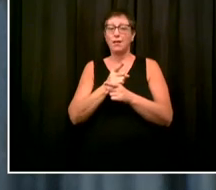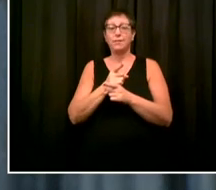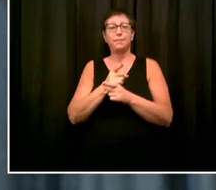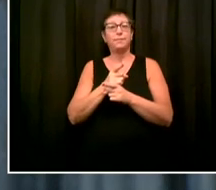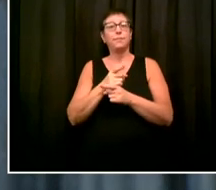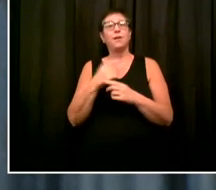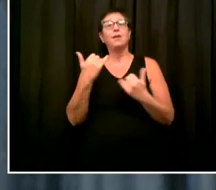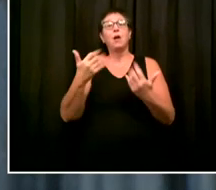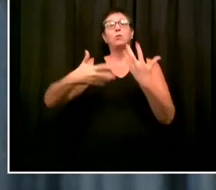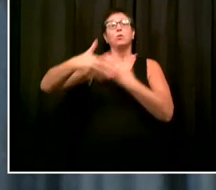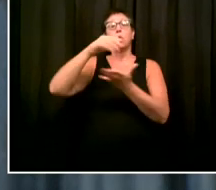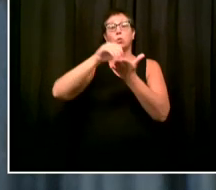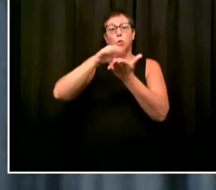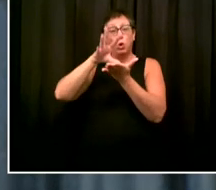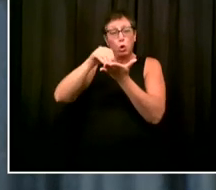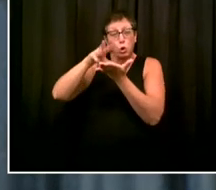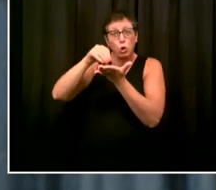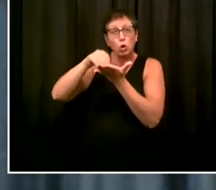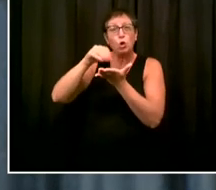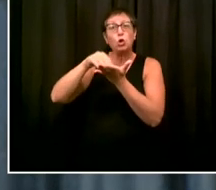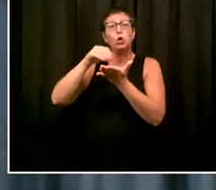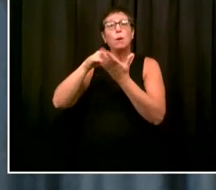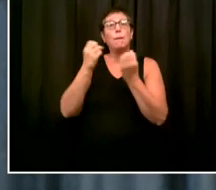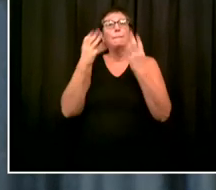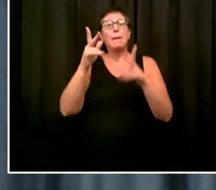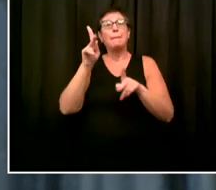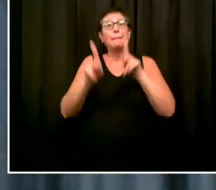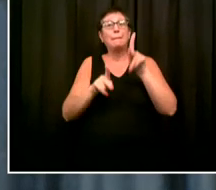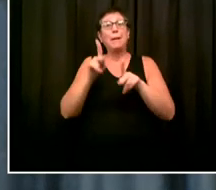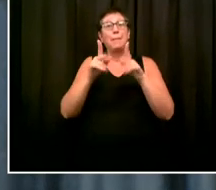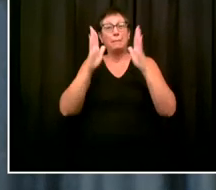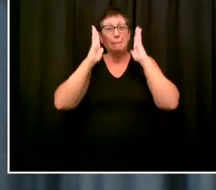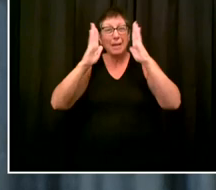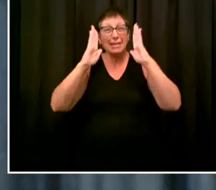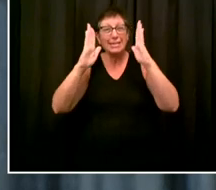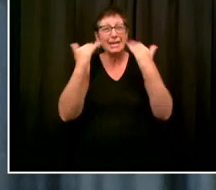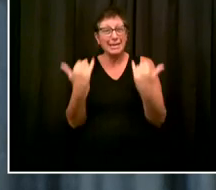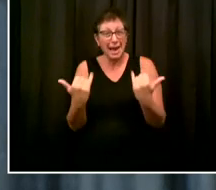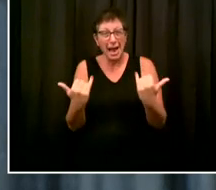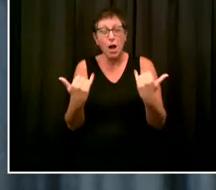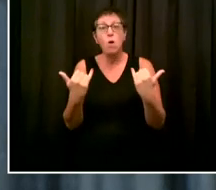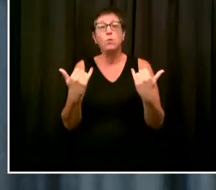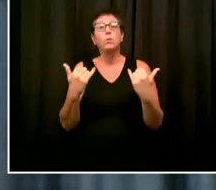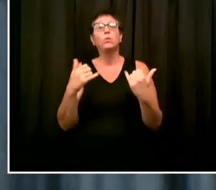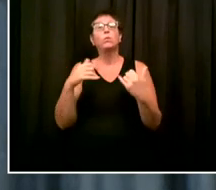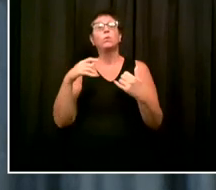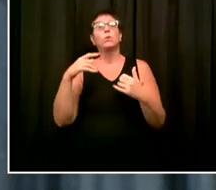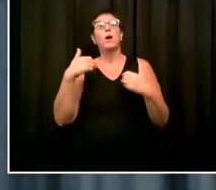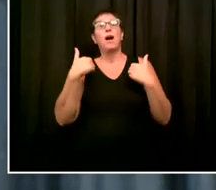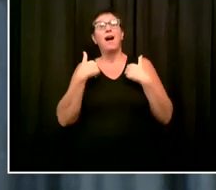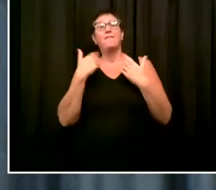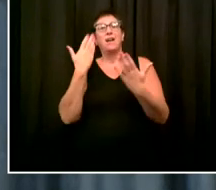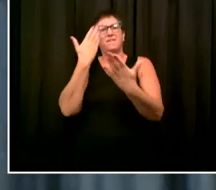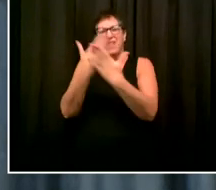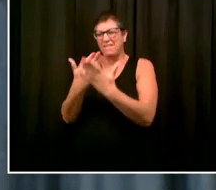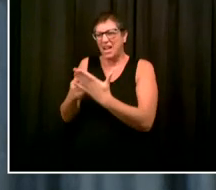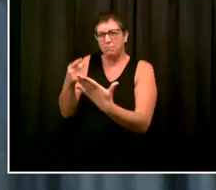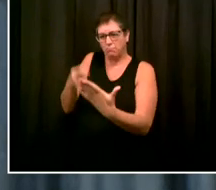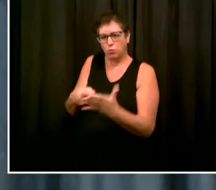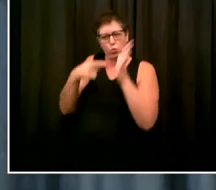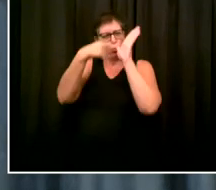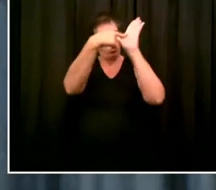educators all across the country and it's an evidence-based approach to learning that has been